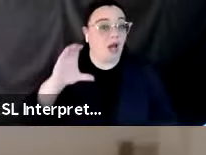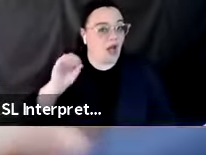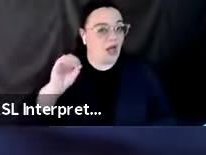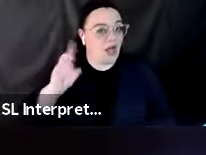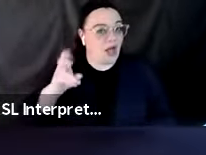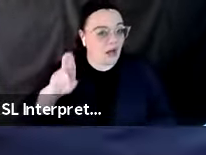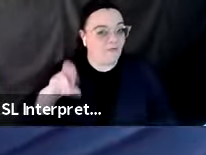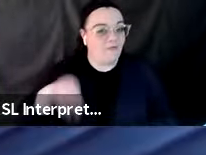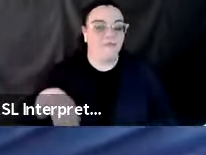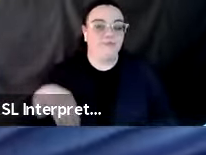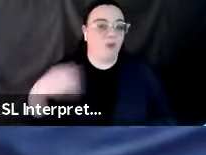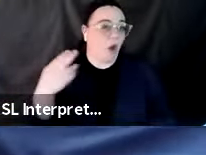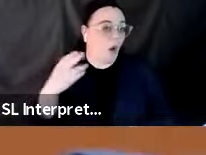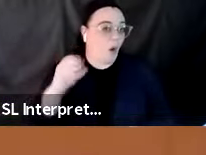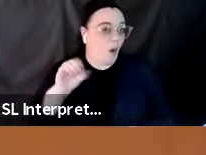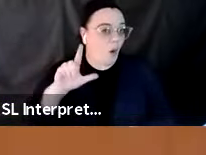immediately.